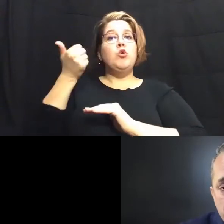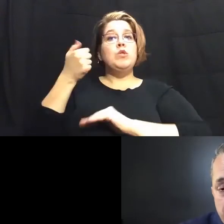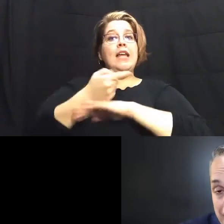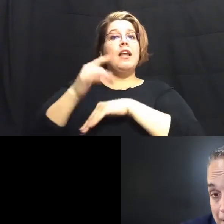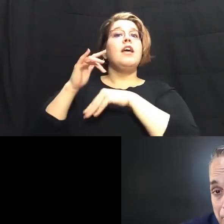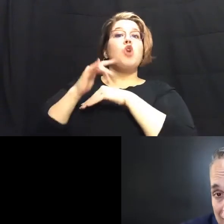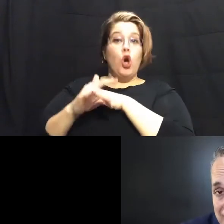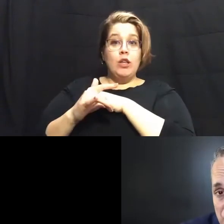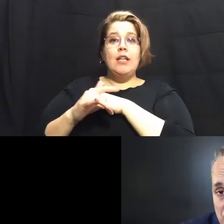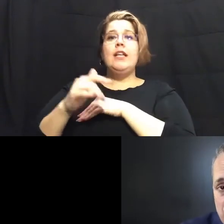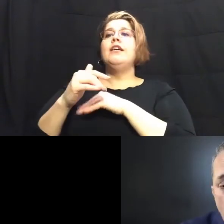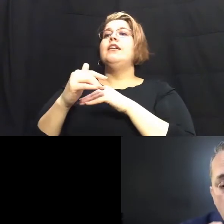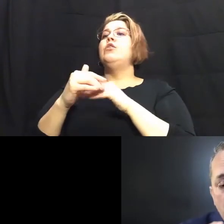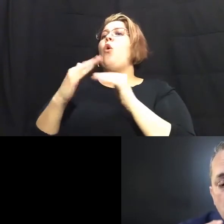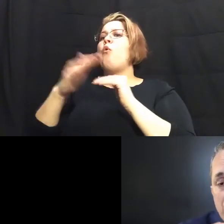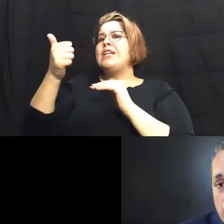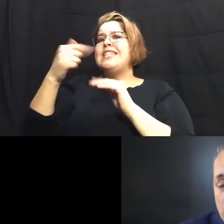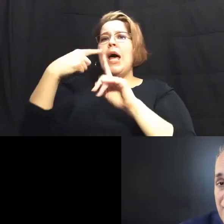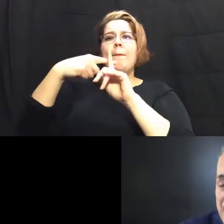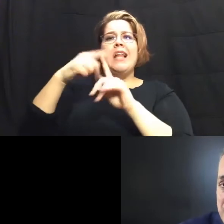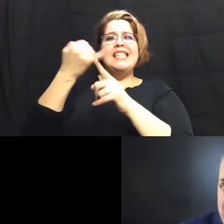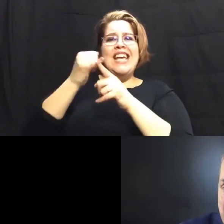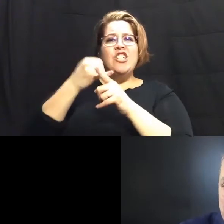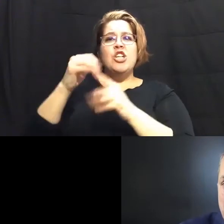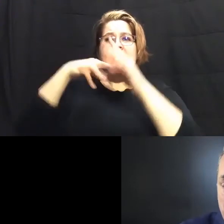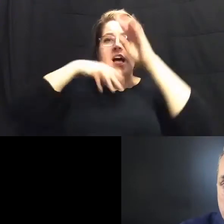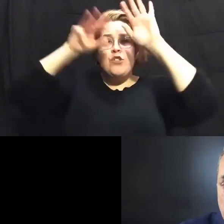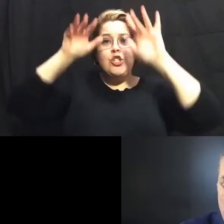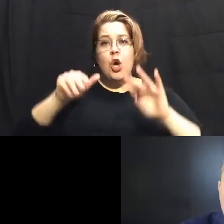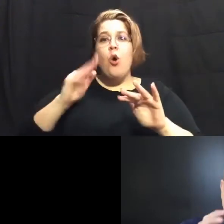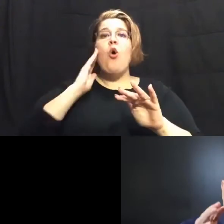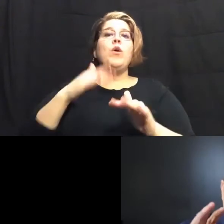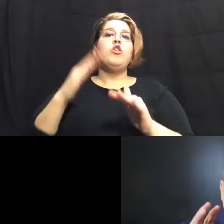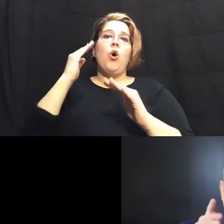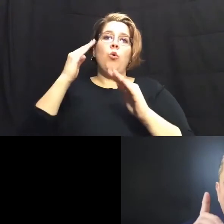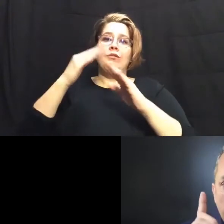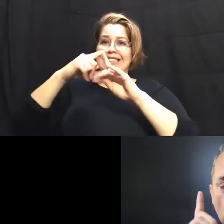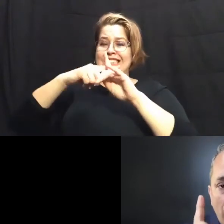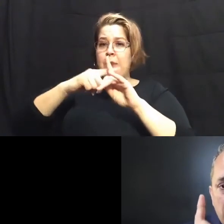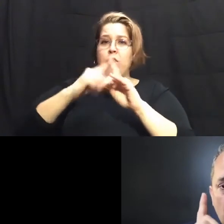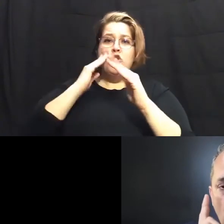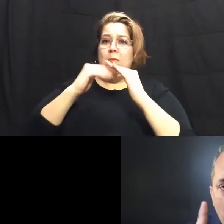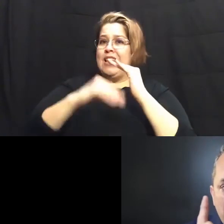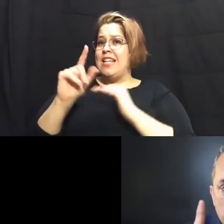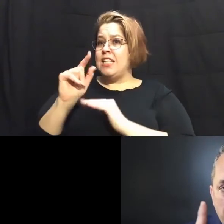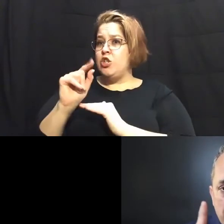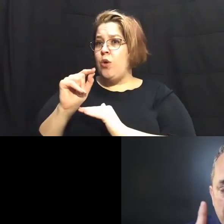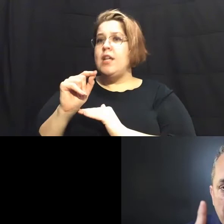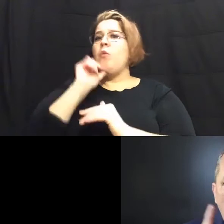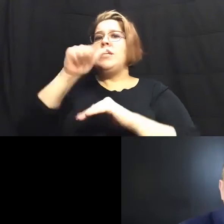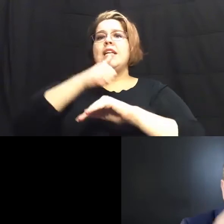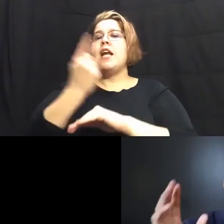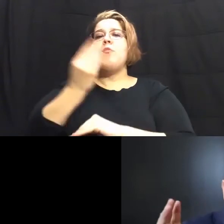10 plus inches of snow we knew it was going to be in the teens of a temperature wreck and we didn't even stand up one warming shelter